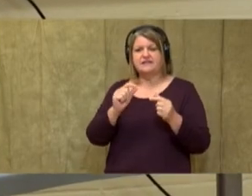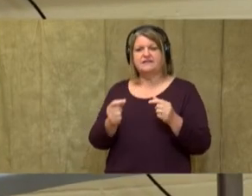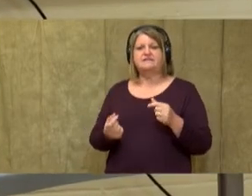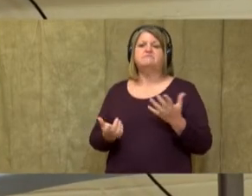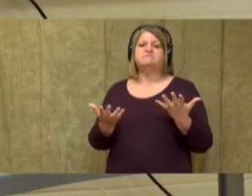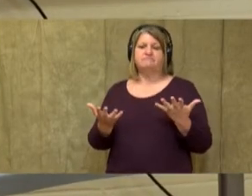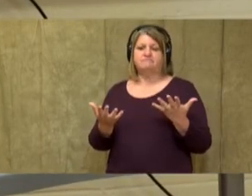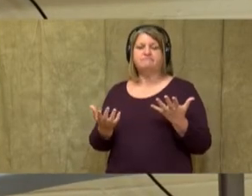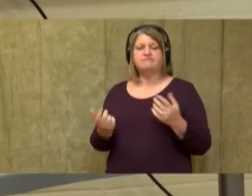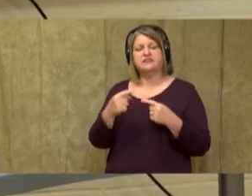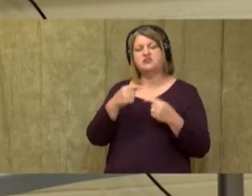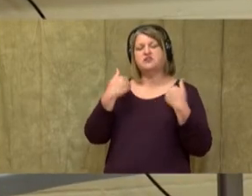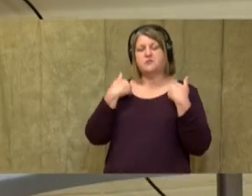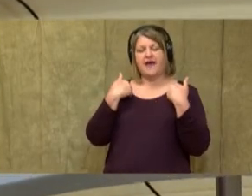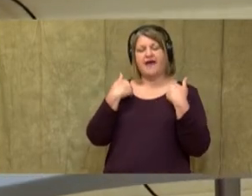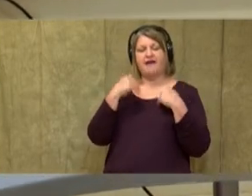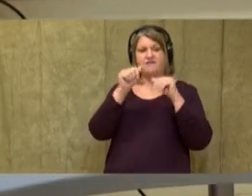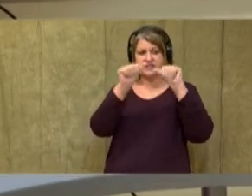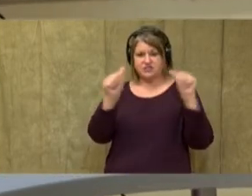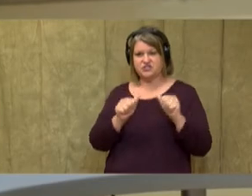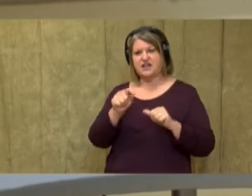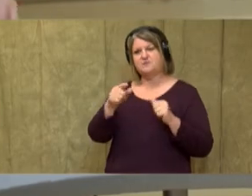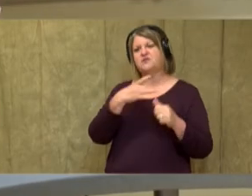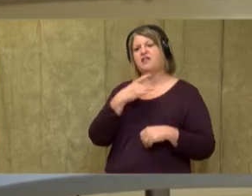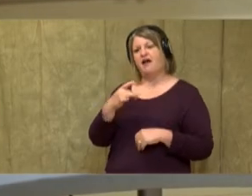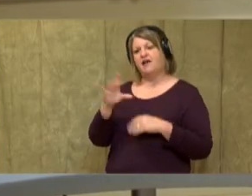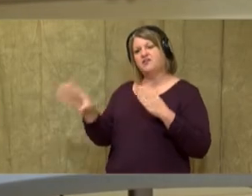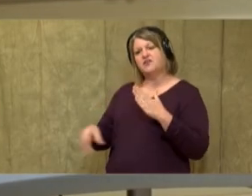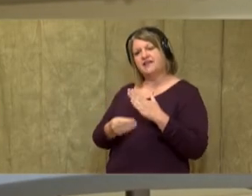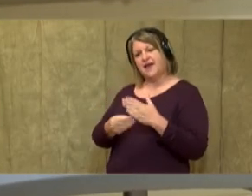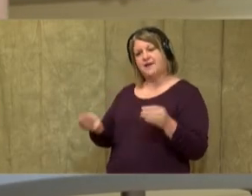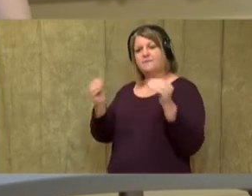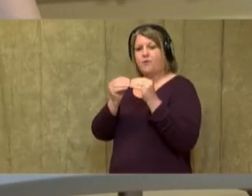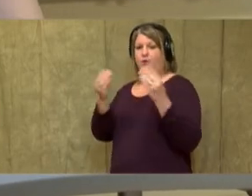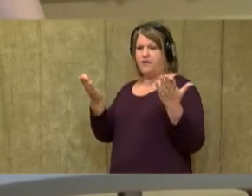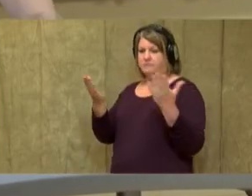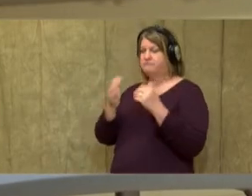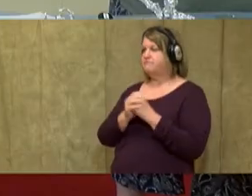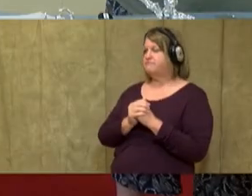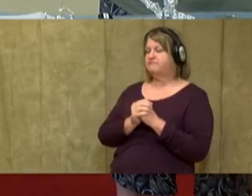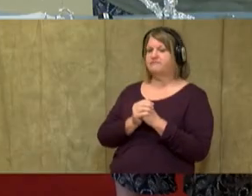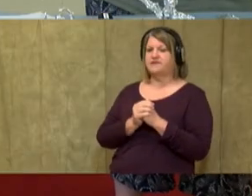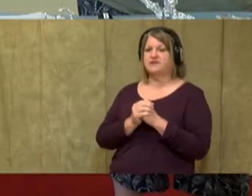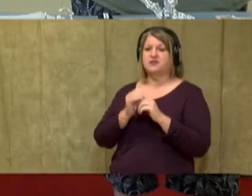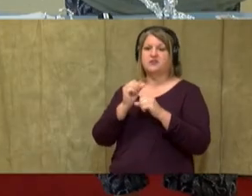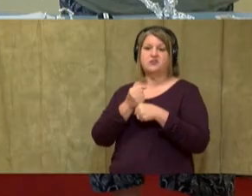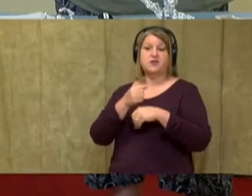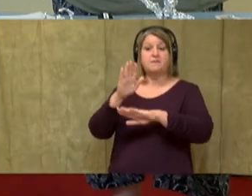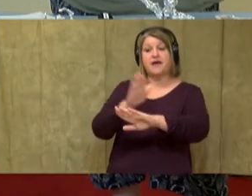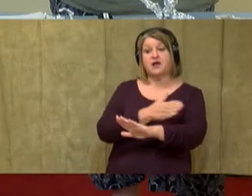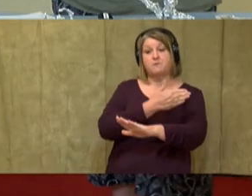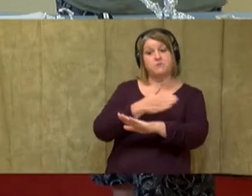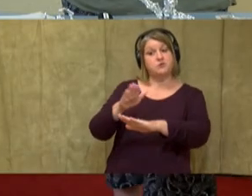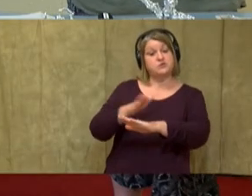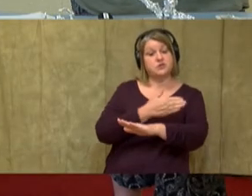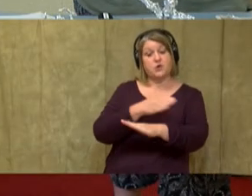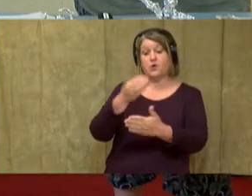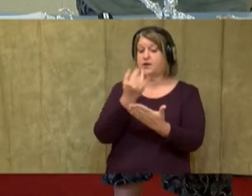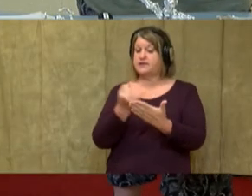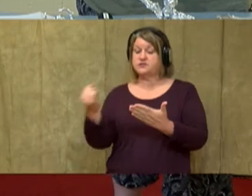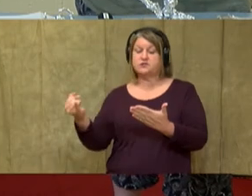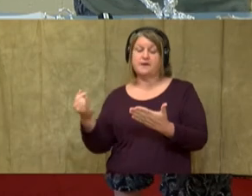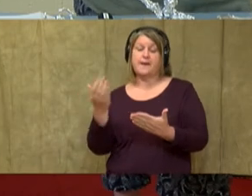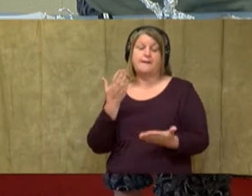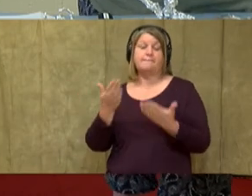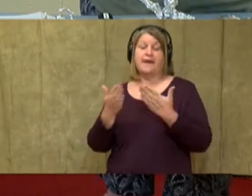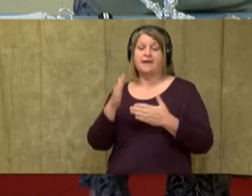like. So you can add to this, okay? You can make a little musical instrument. Maybe your sculpture